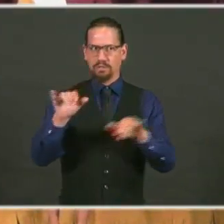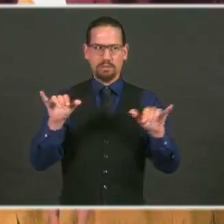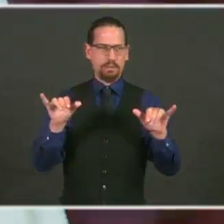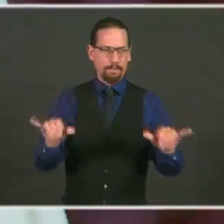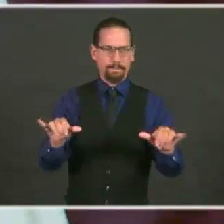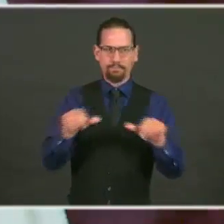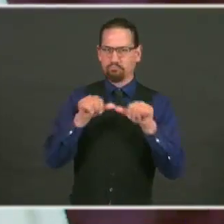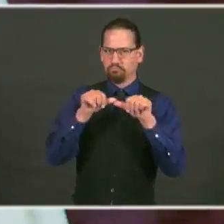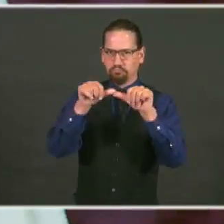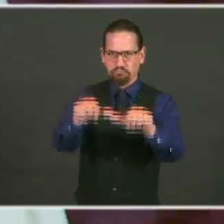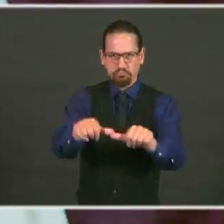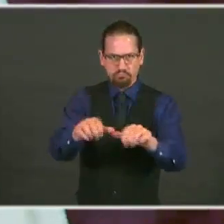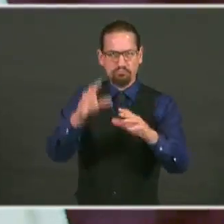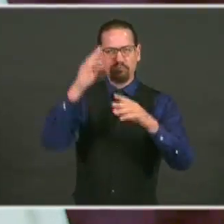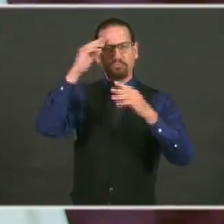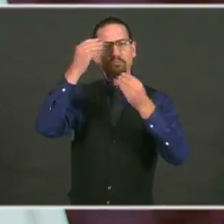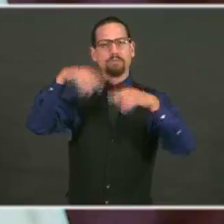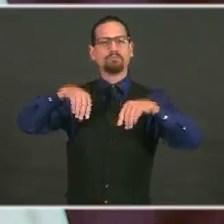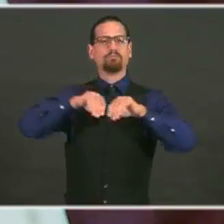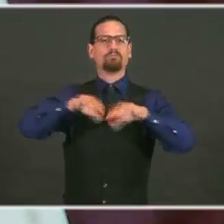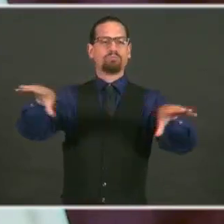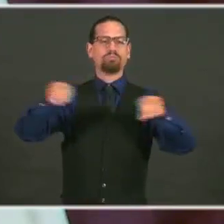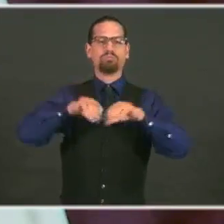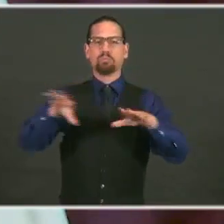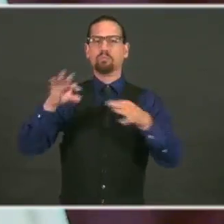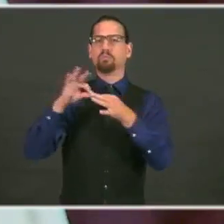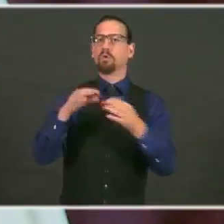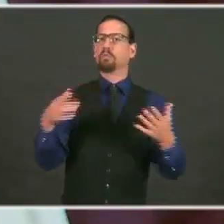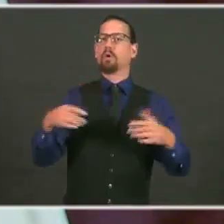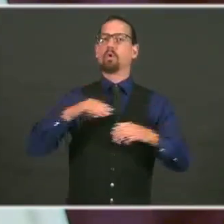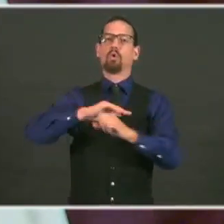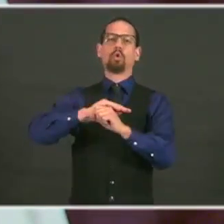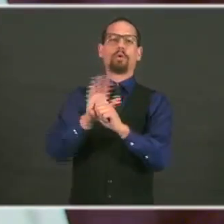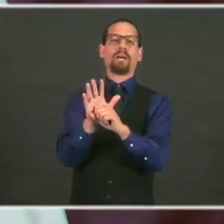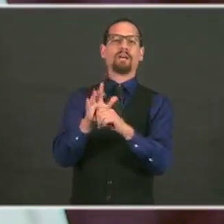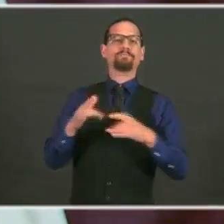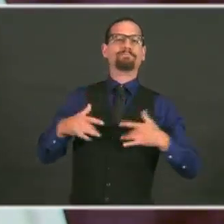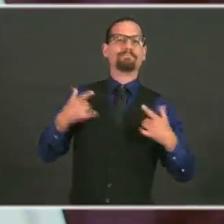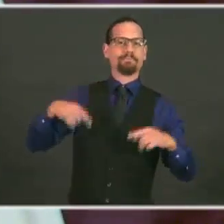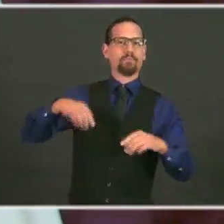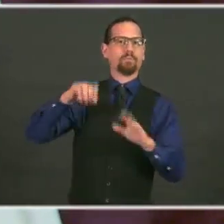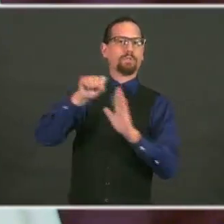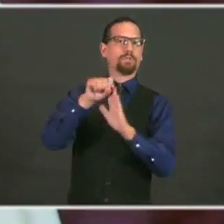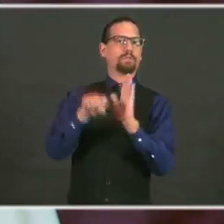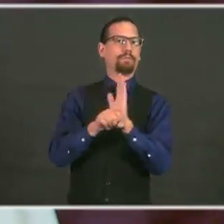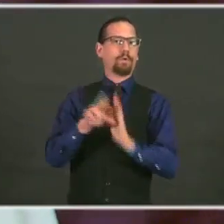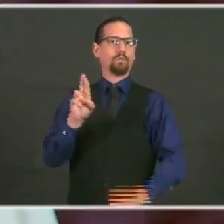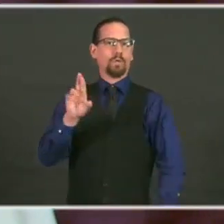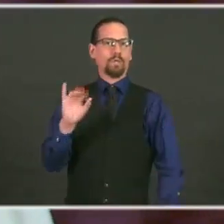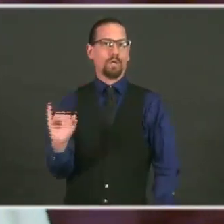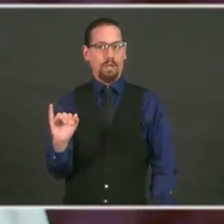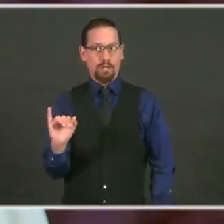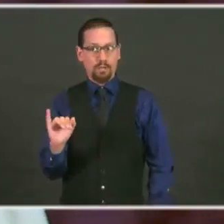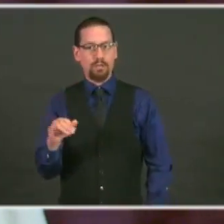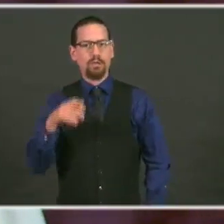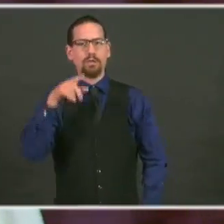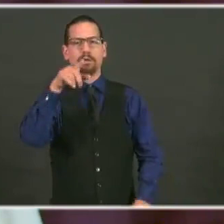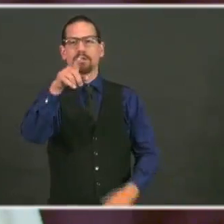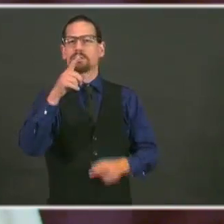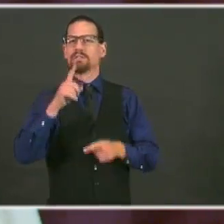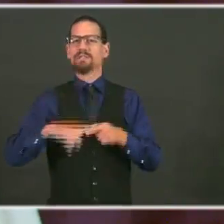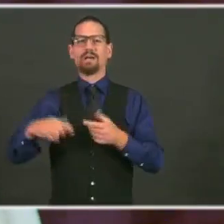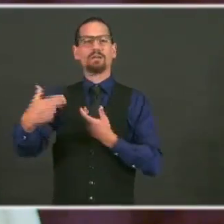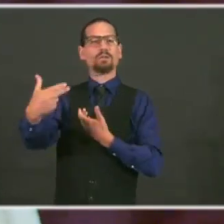to date on coronavirus in Rhode Island. If you aren't able to tune in at 1 o'clock on Wednesdays, I would